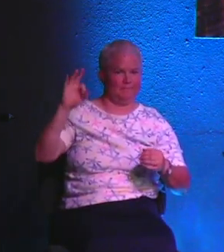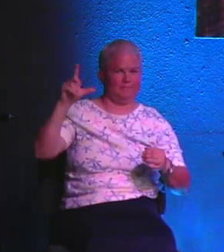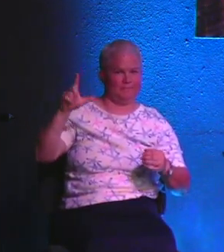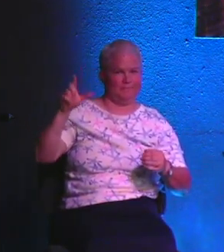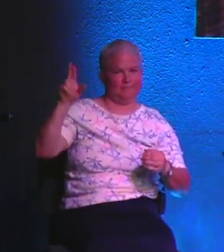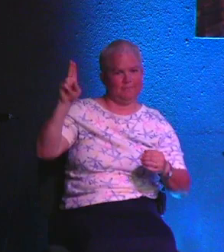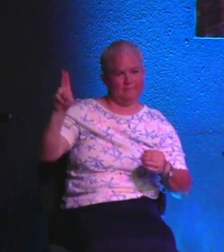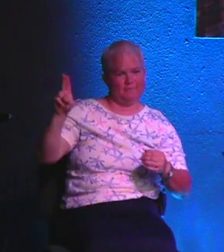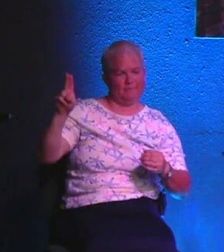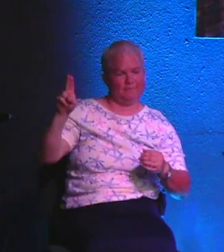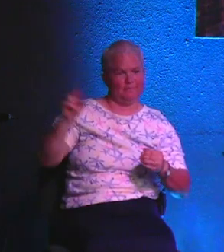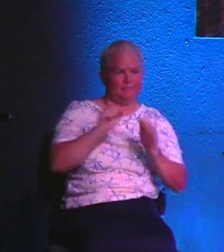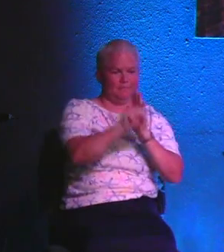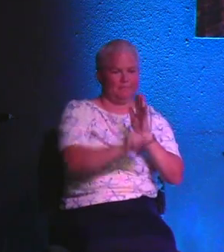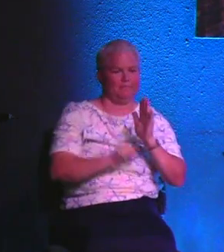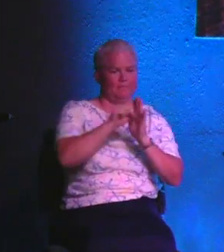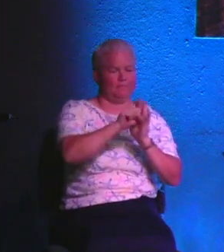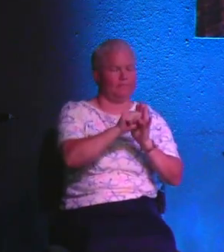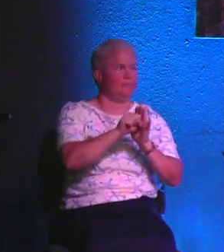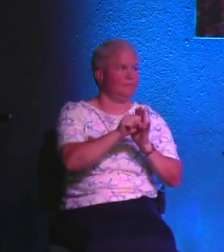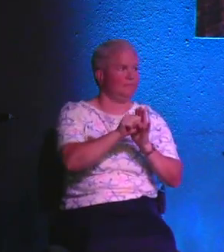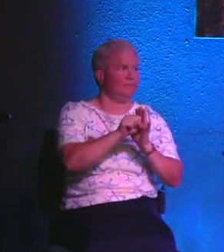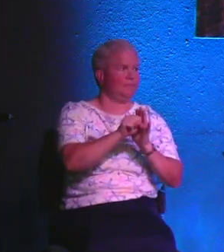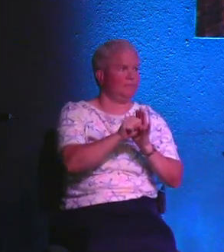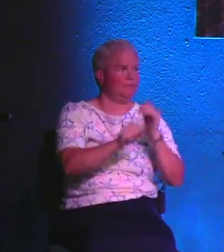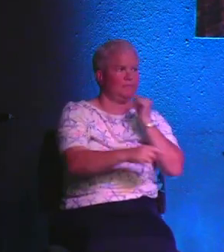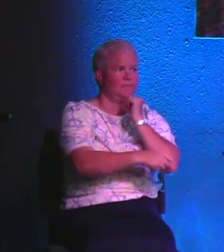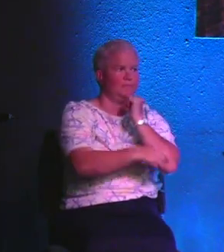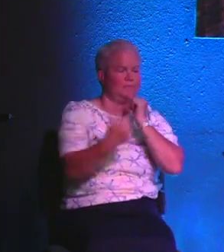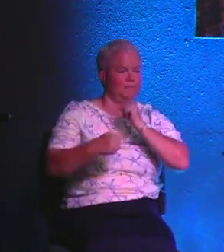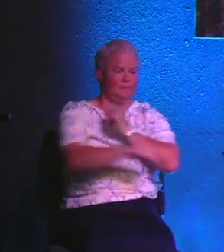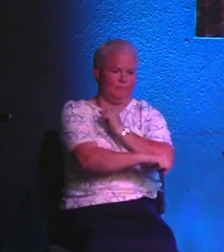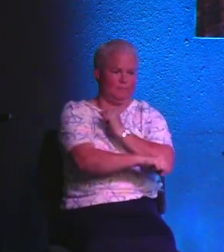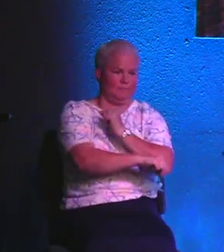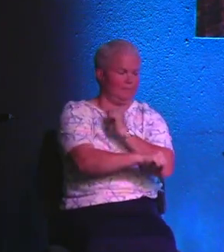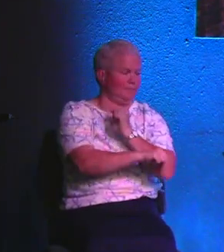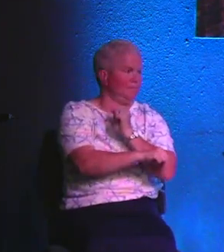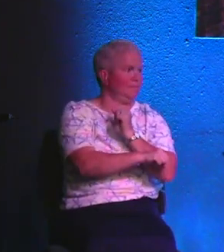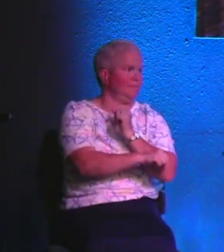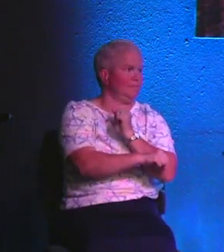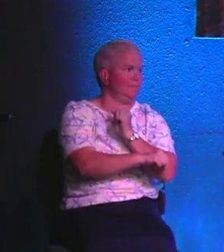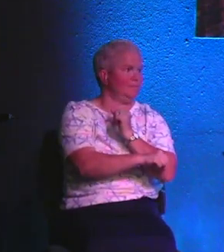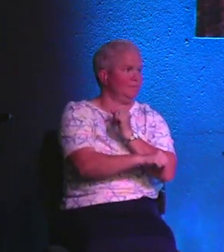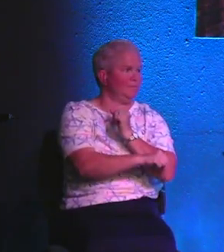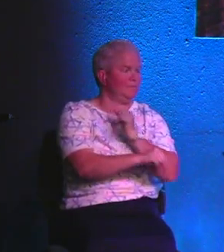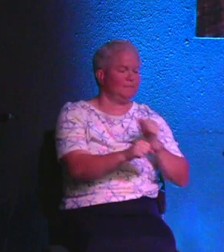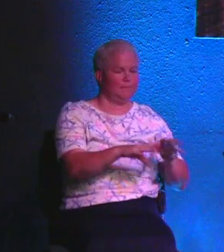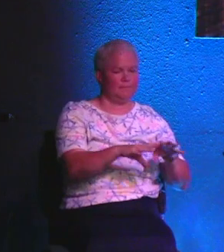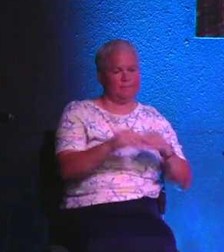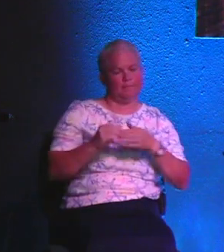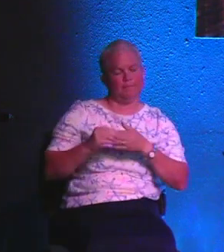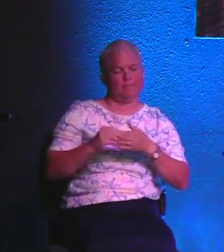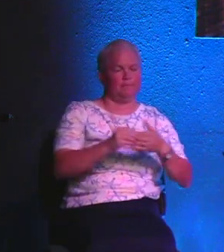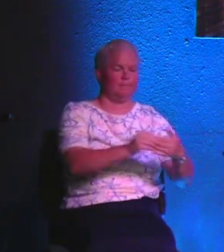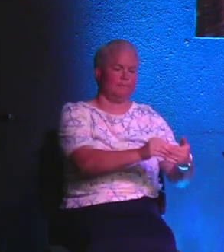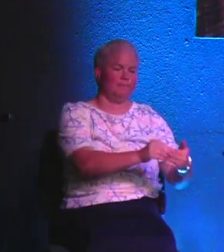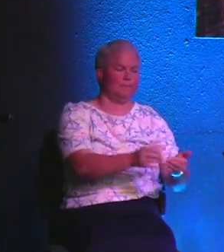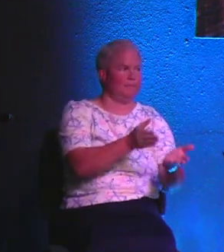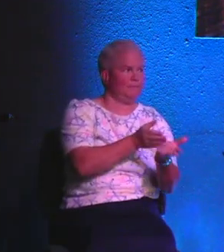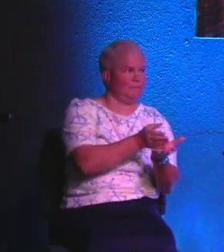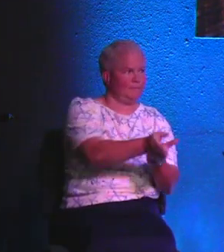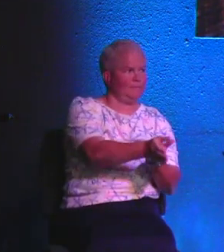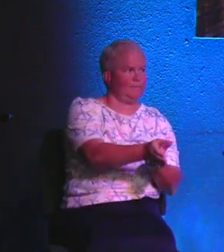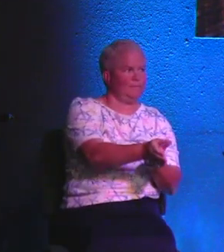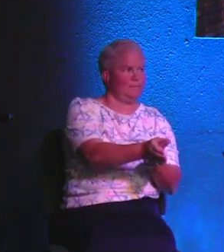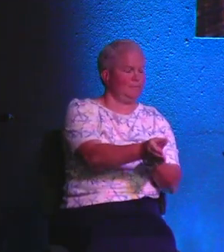lot of captivity, but it's captivity coming in this little sway. It's this little, it's this little, hey, I'm going to lead them away from truth.